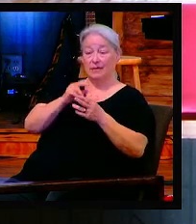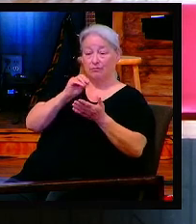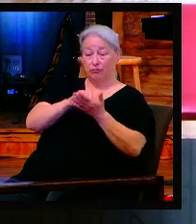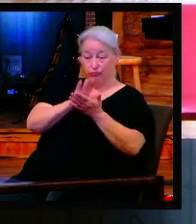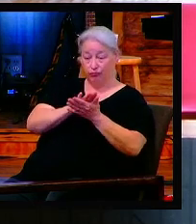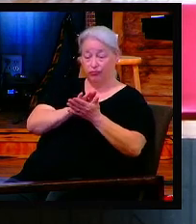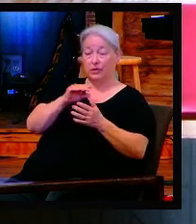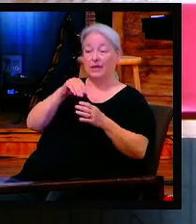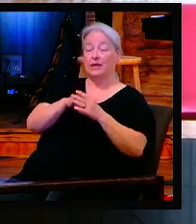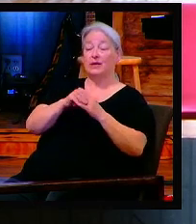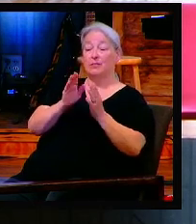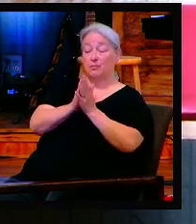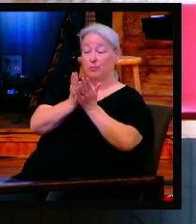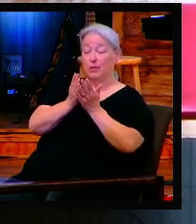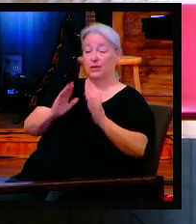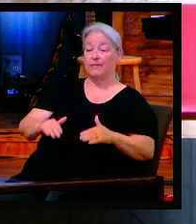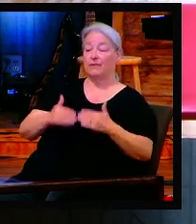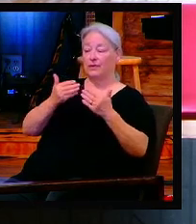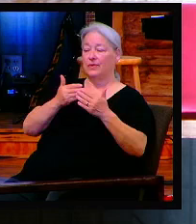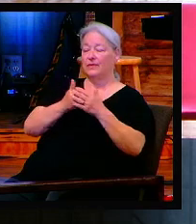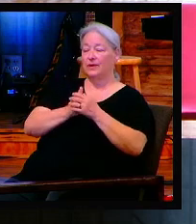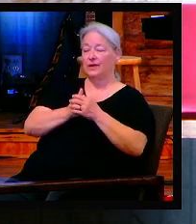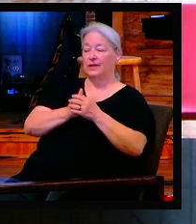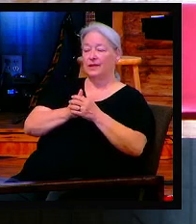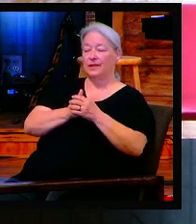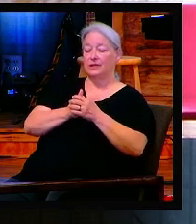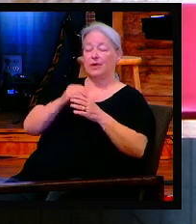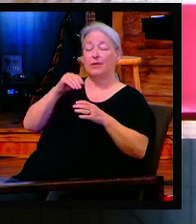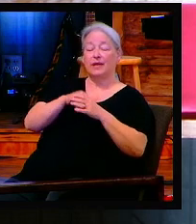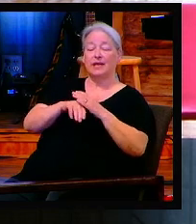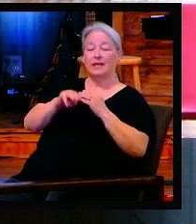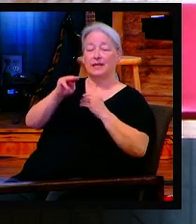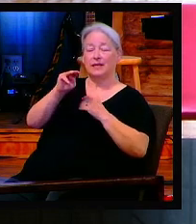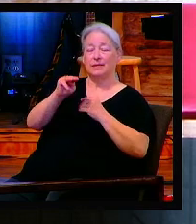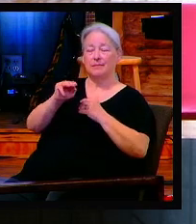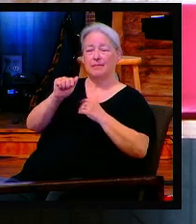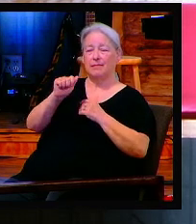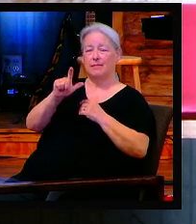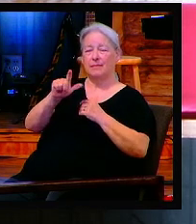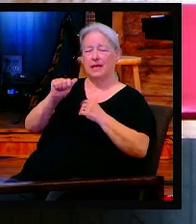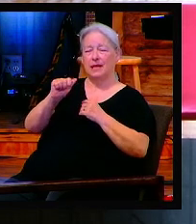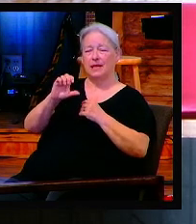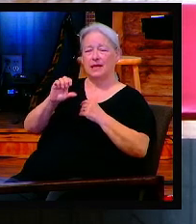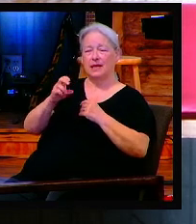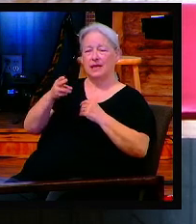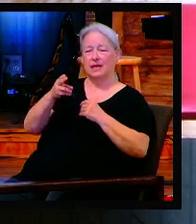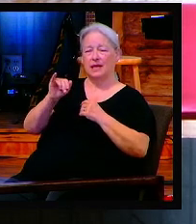those who feared the Lord spoke to one another, listen to this church, and the Lord listened and heard them.